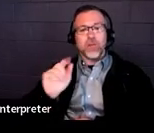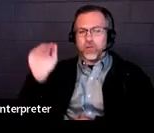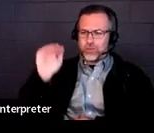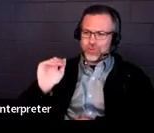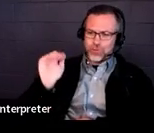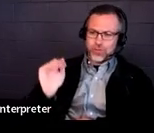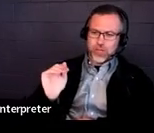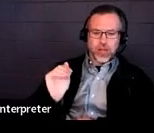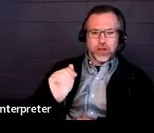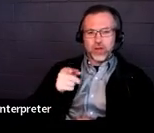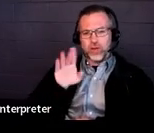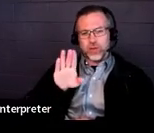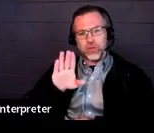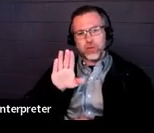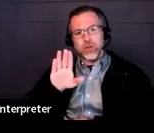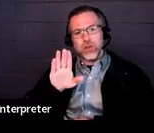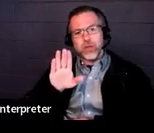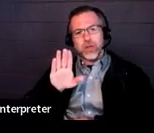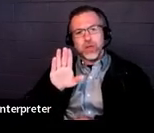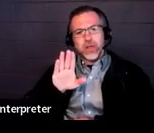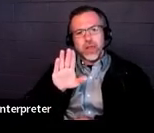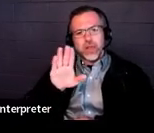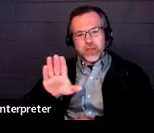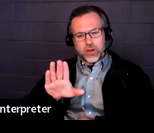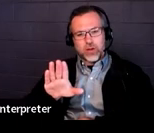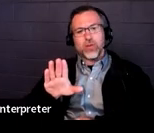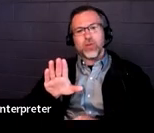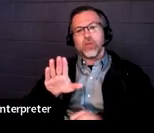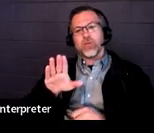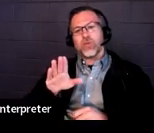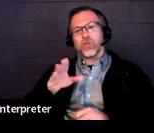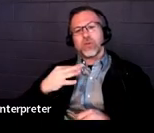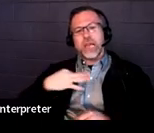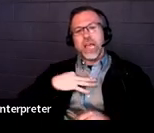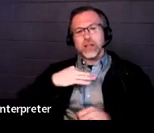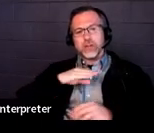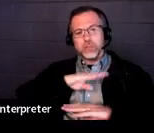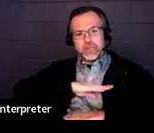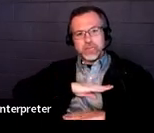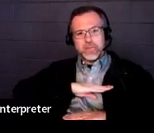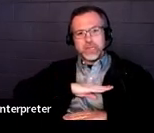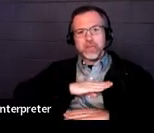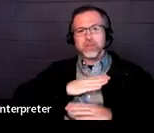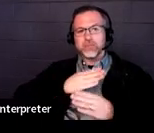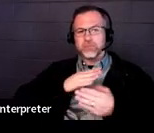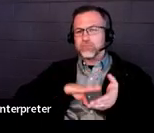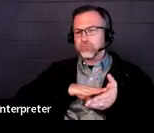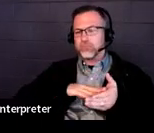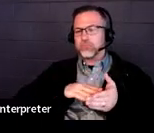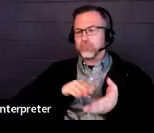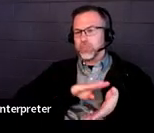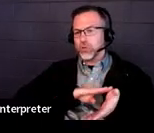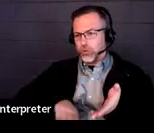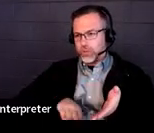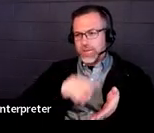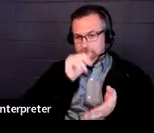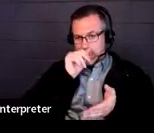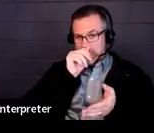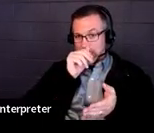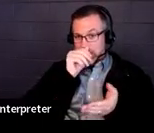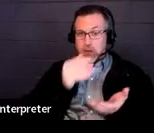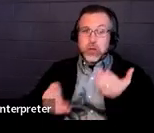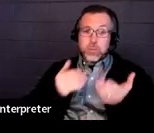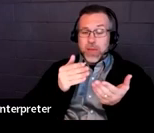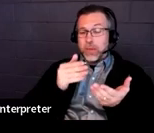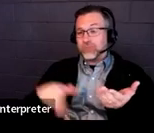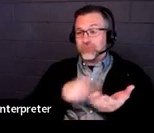under this part terminates. And Maine has identified that that termination is due to graduation from secondary school with